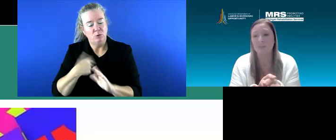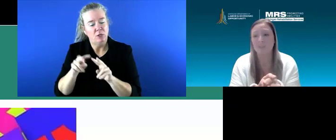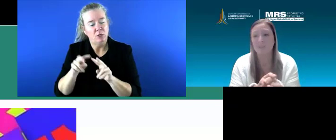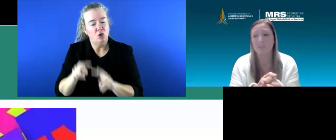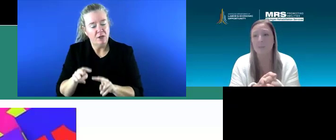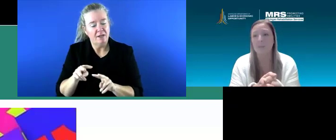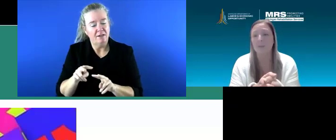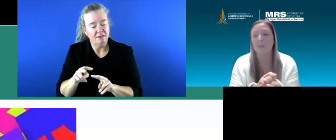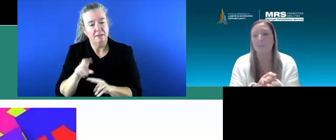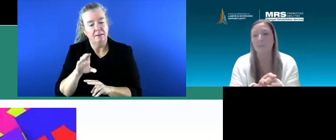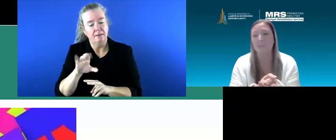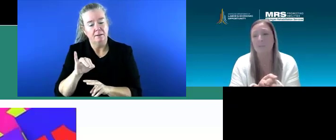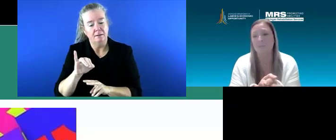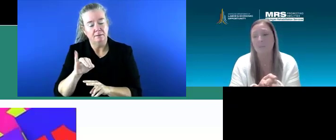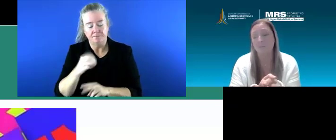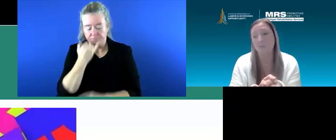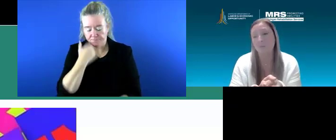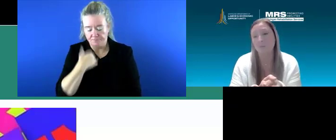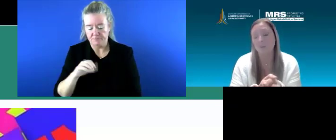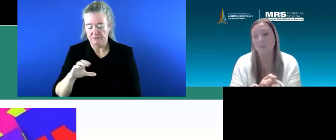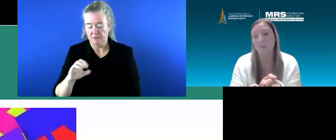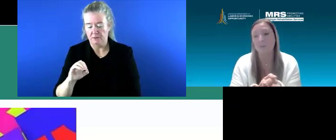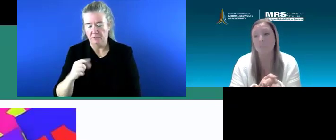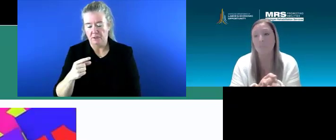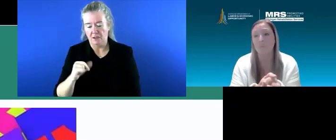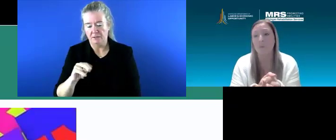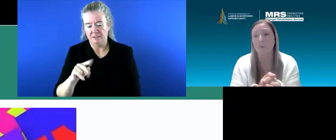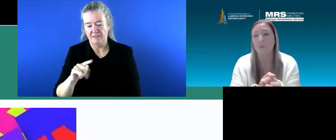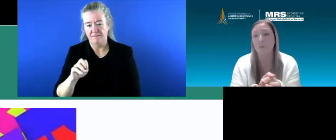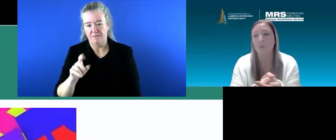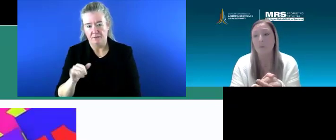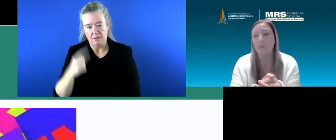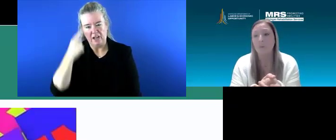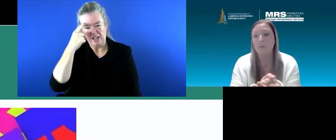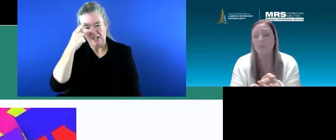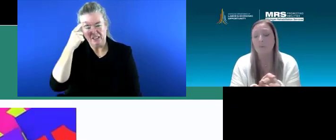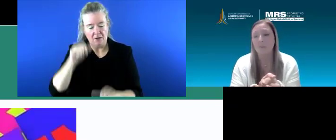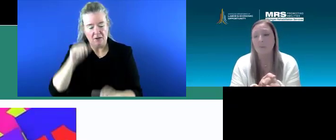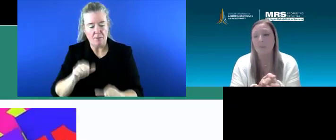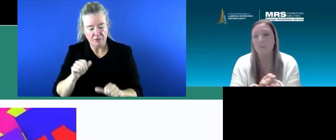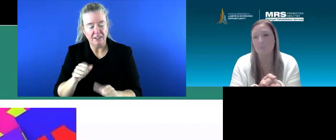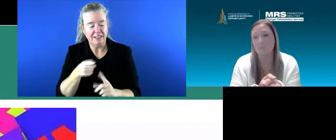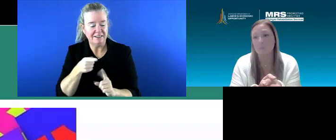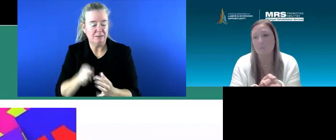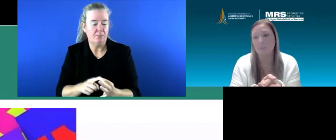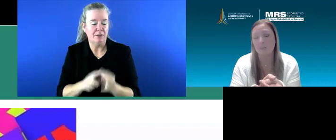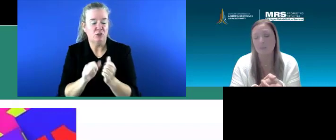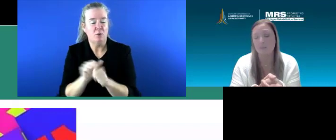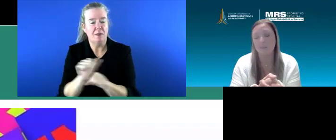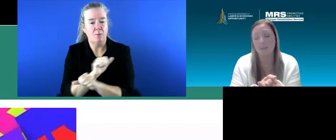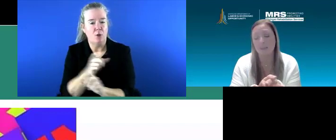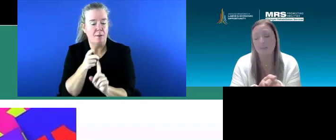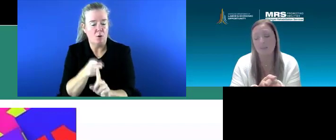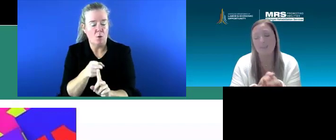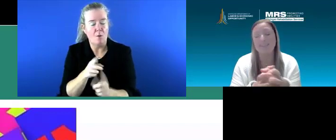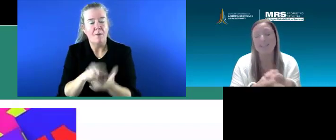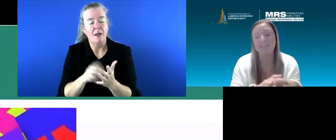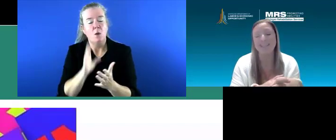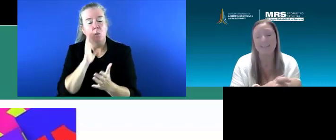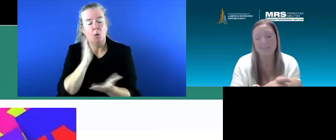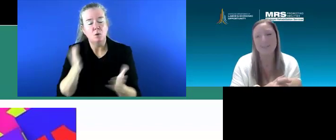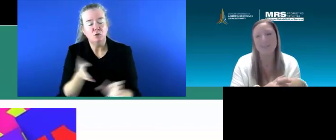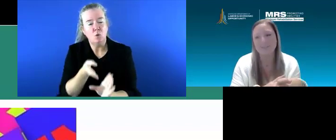cognitive ability, especially when we're looking at the employment goal. So we could also do a psychological